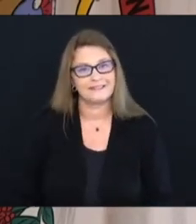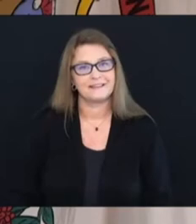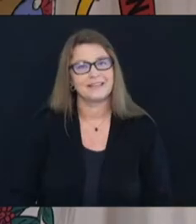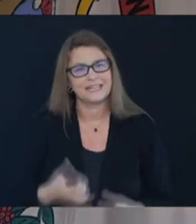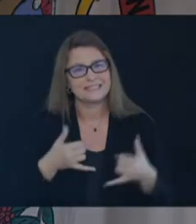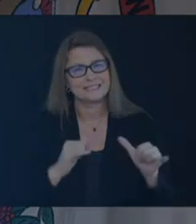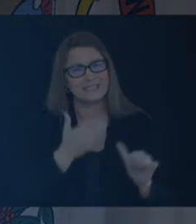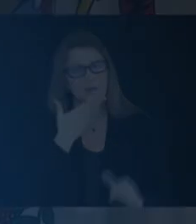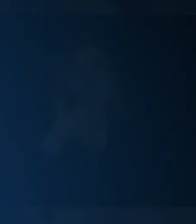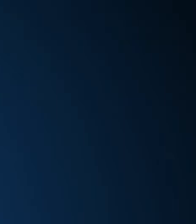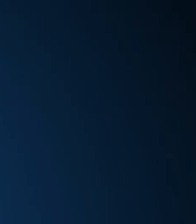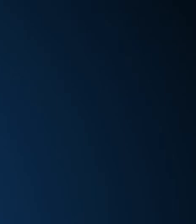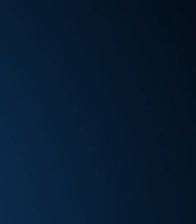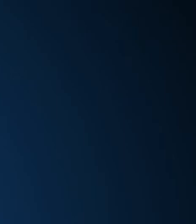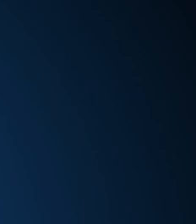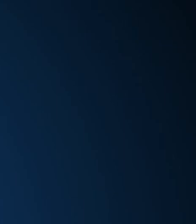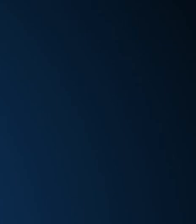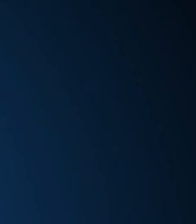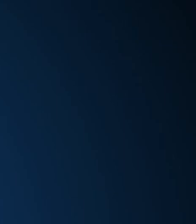it's it's better a lot better.